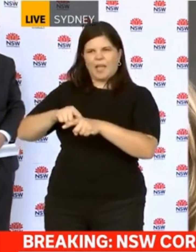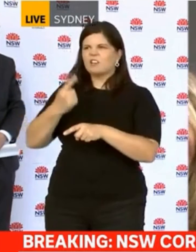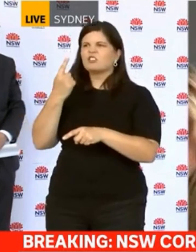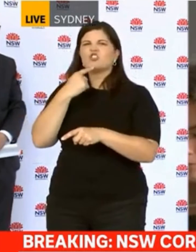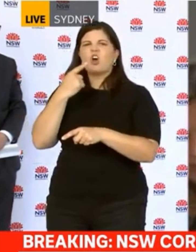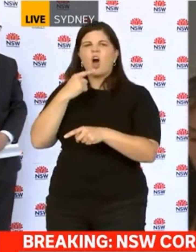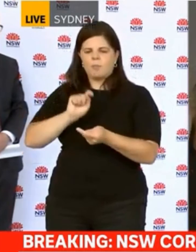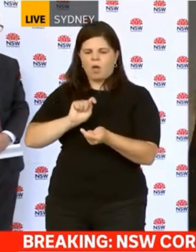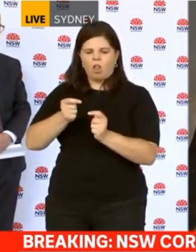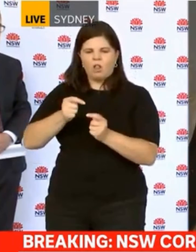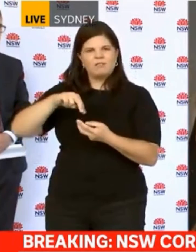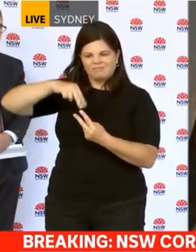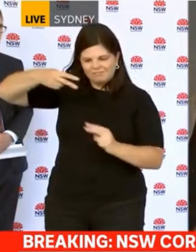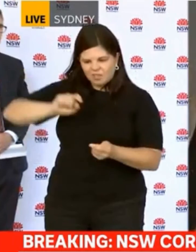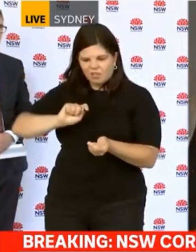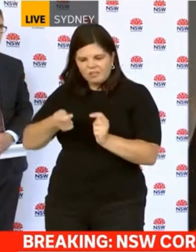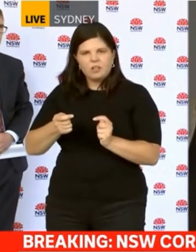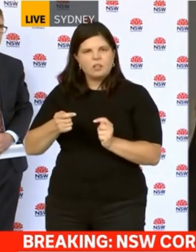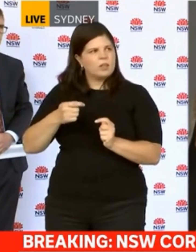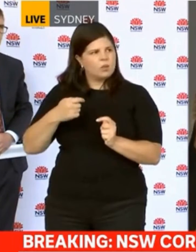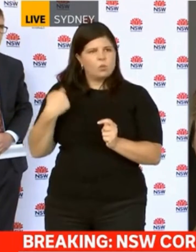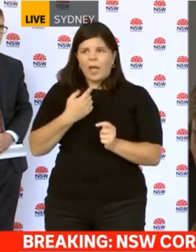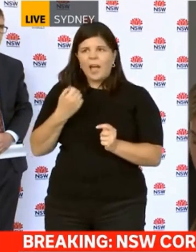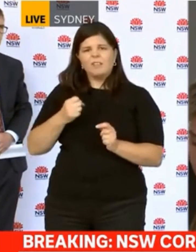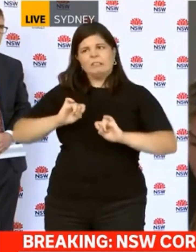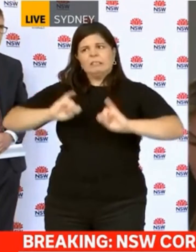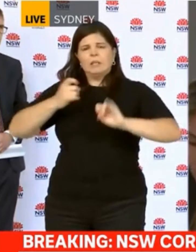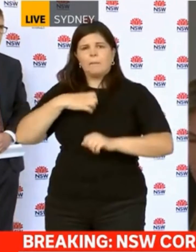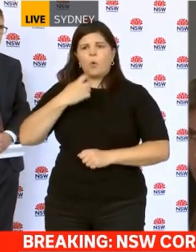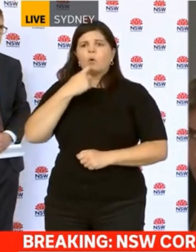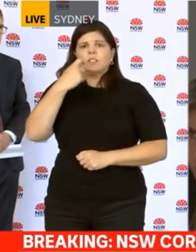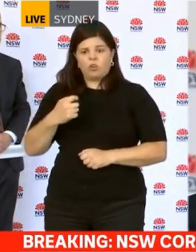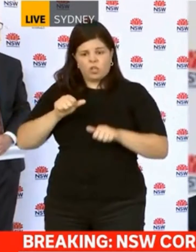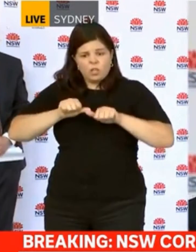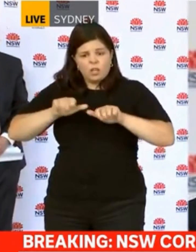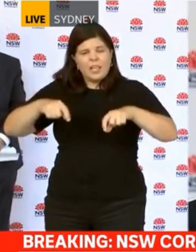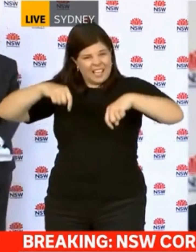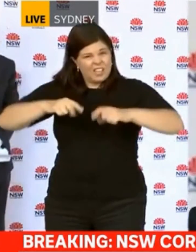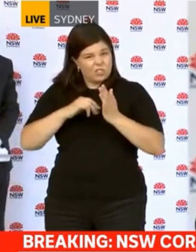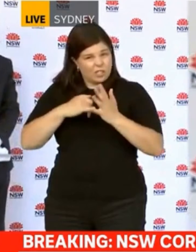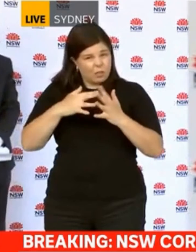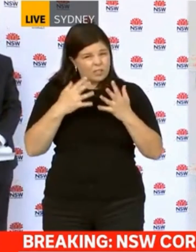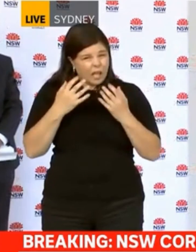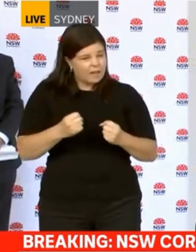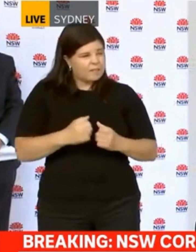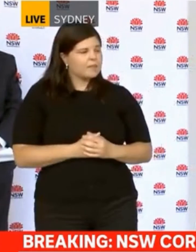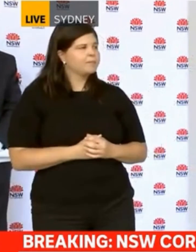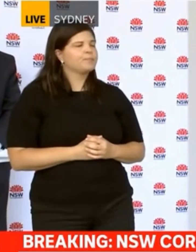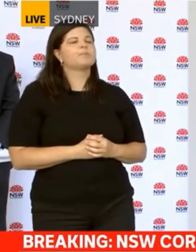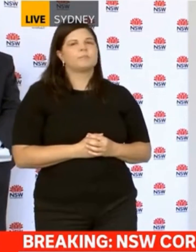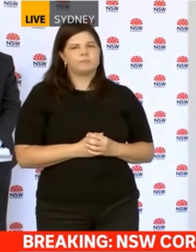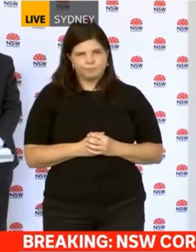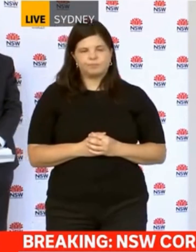Are we looking at... Have we had any cases of those more virulent strains in New South Wales yet? Yeah. Certainly the advice in terms of community